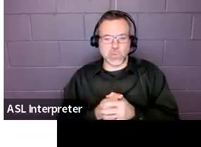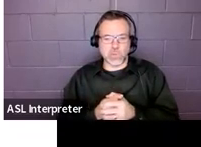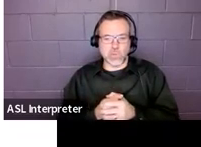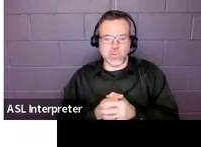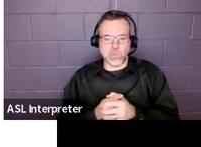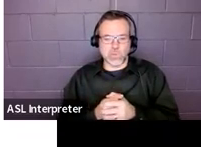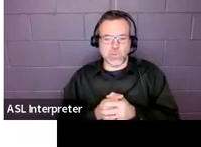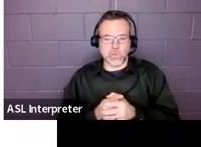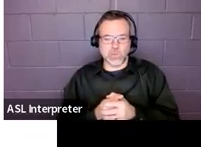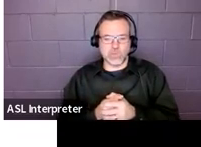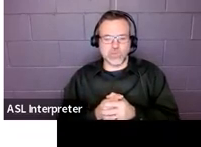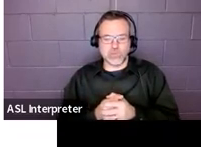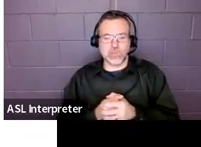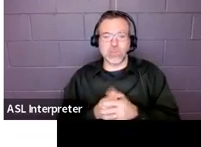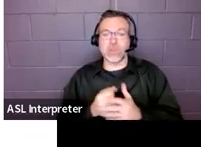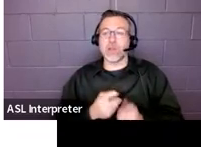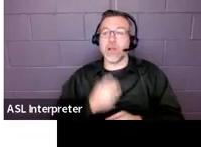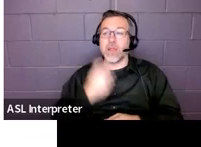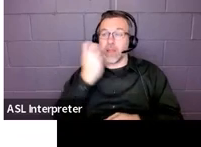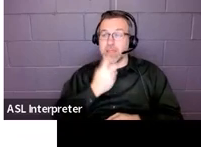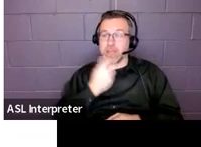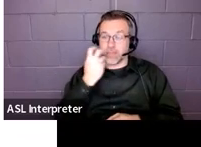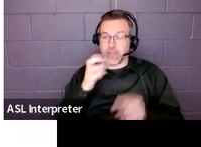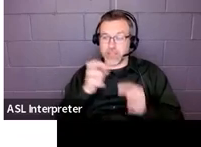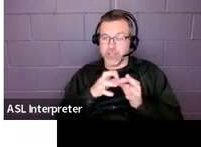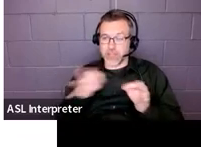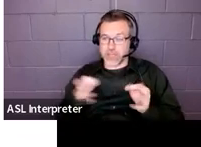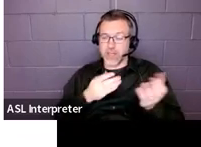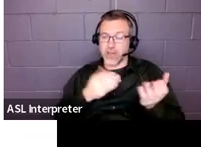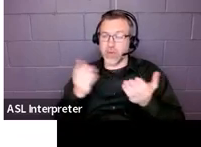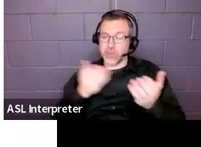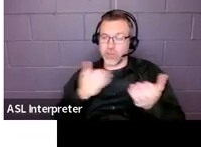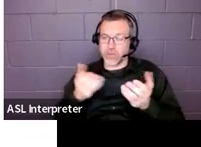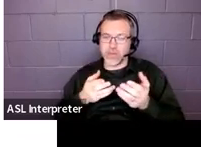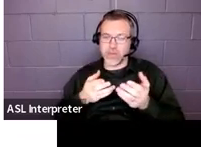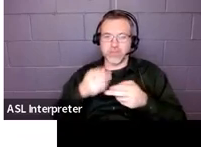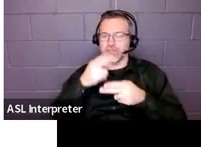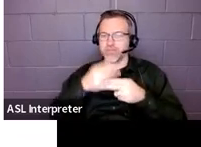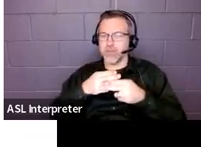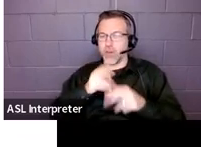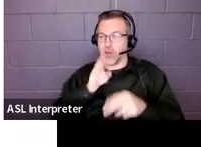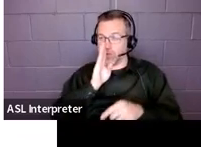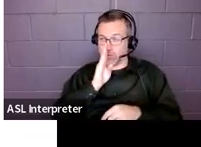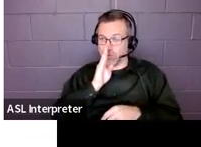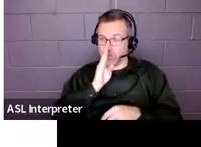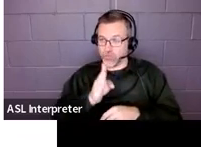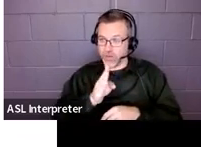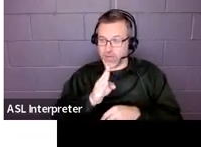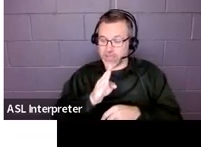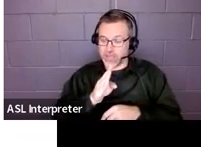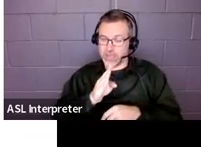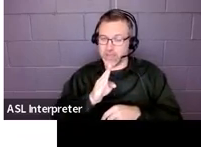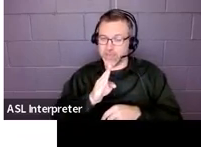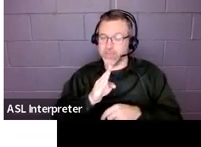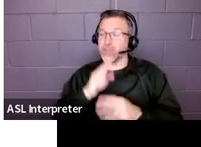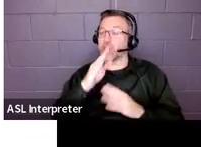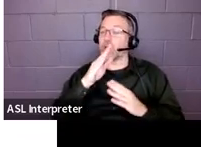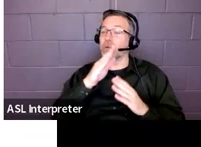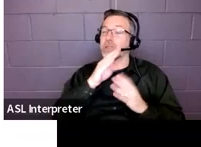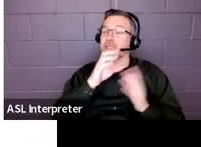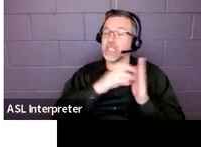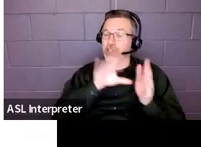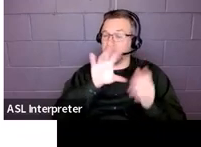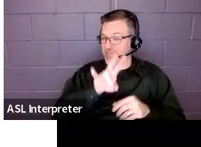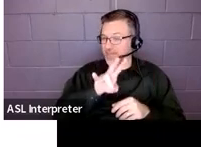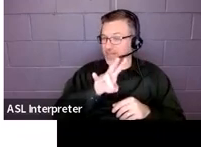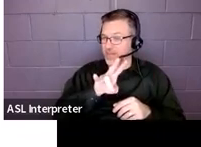So speech and language services are direct, meaning they're at the top of that, section seven, if